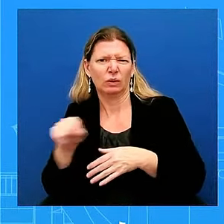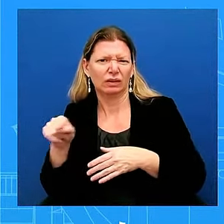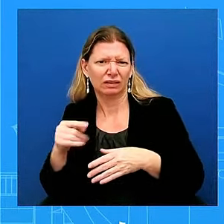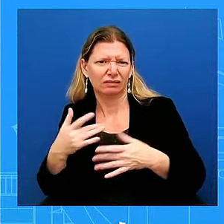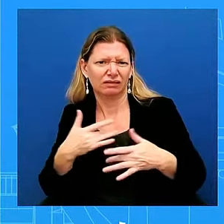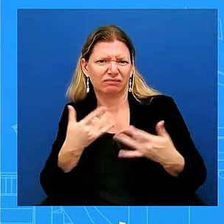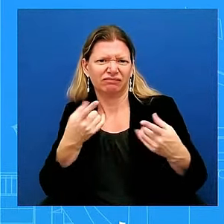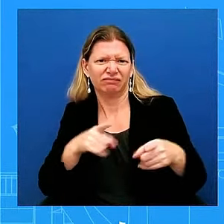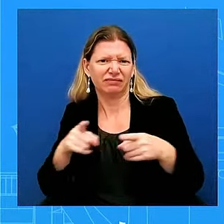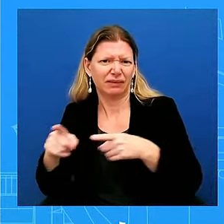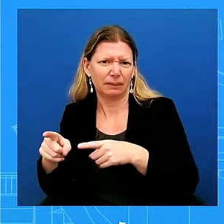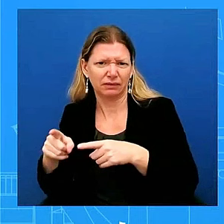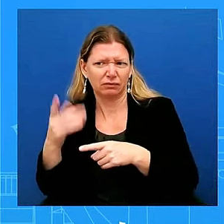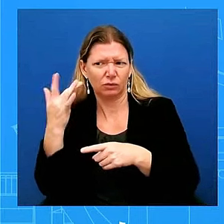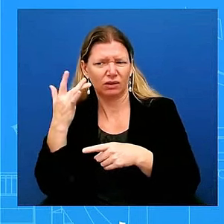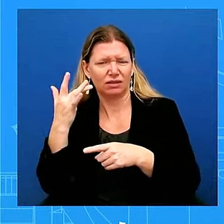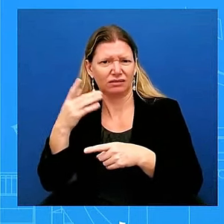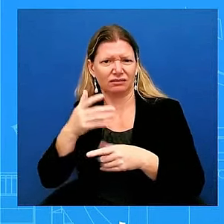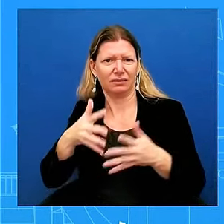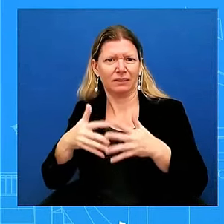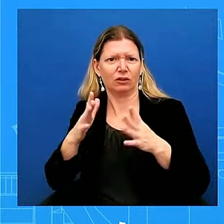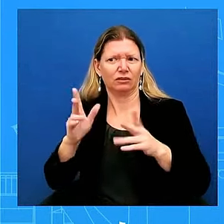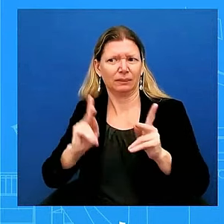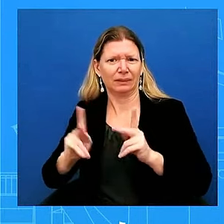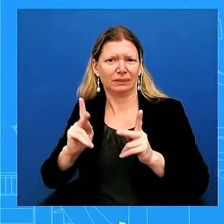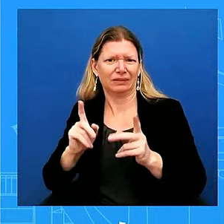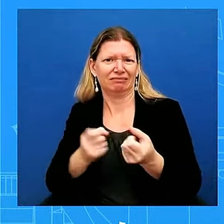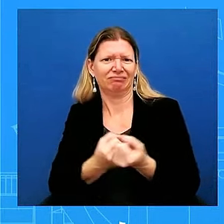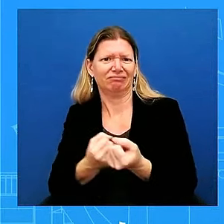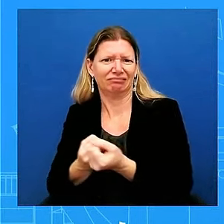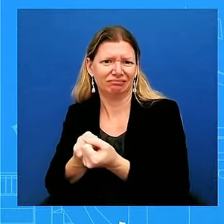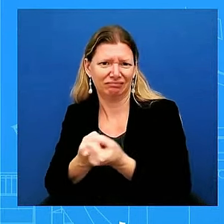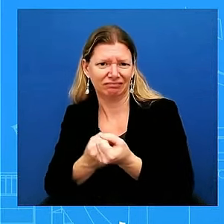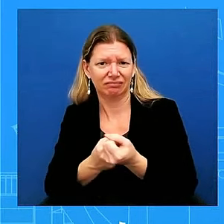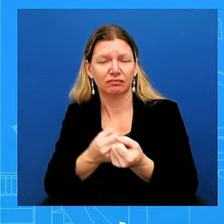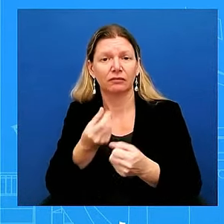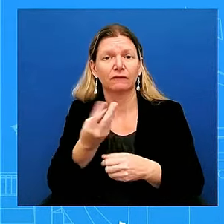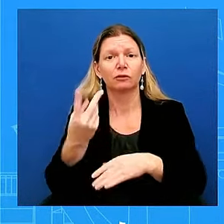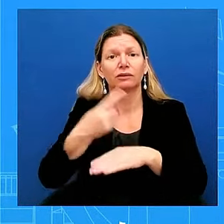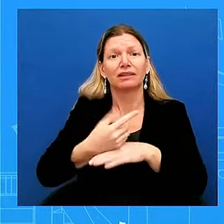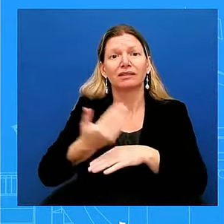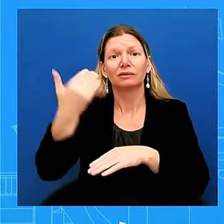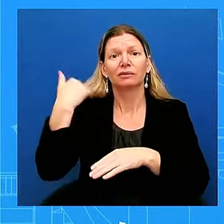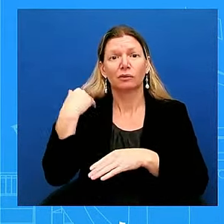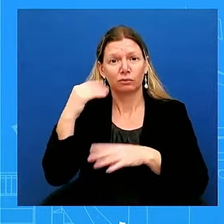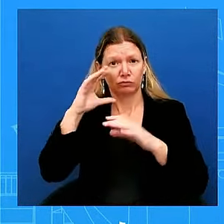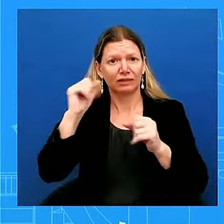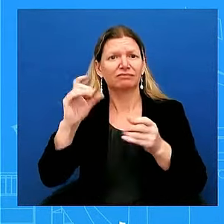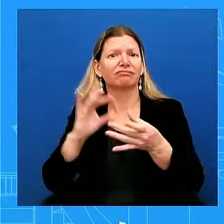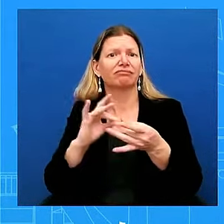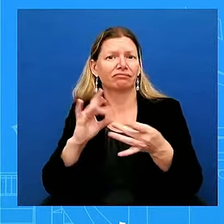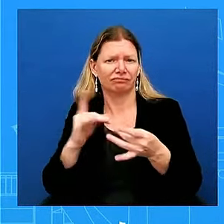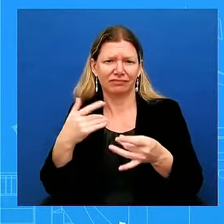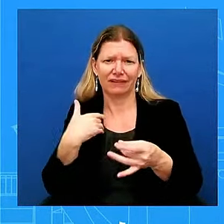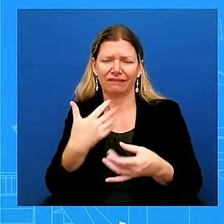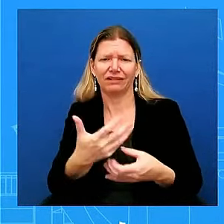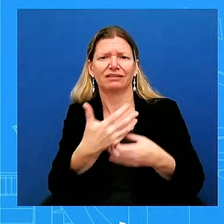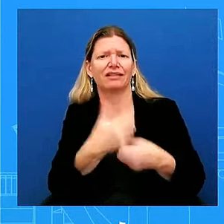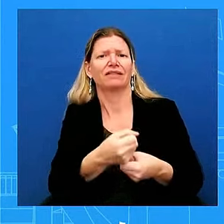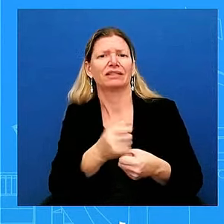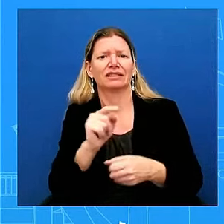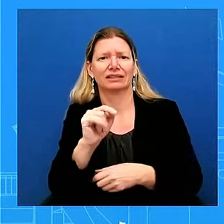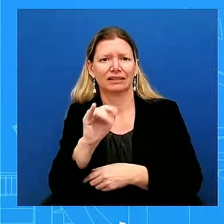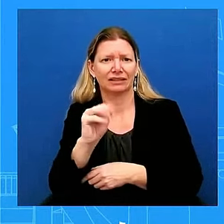He has complete confidence in Tim Walz. I'm going to be really mindful, you know, because it is a campaign